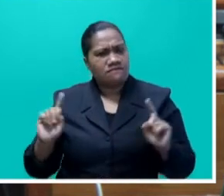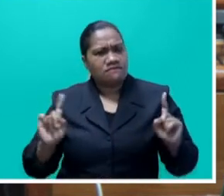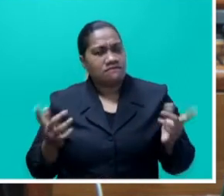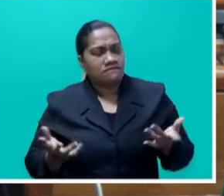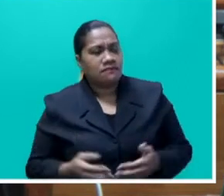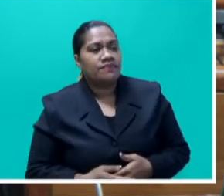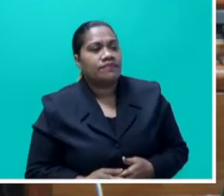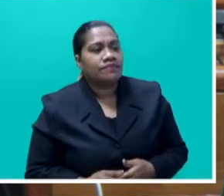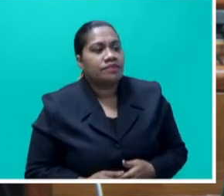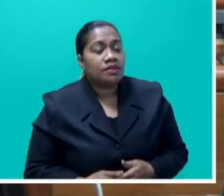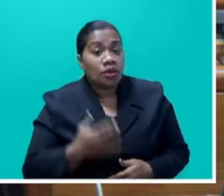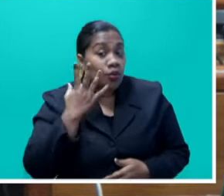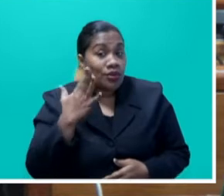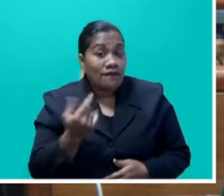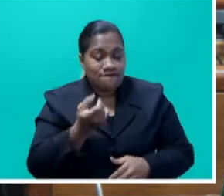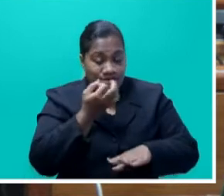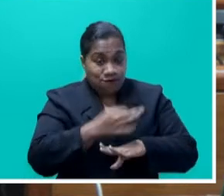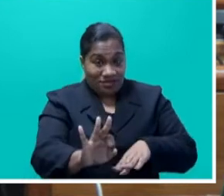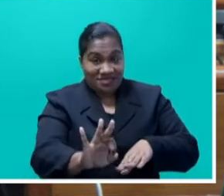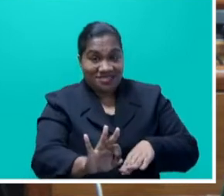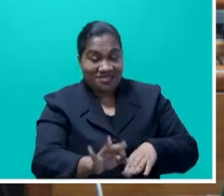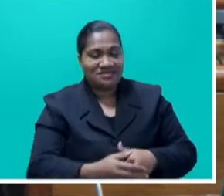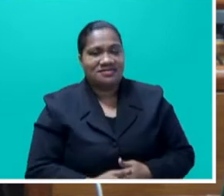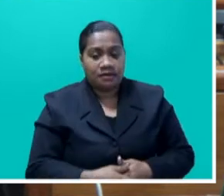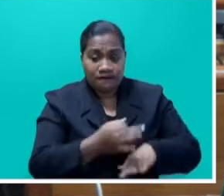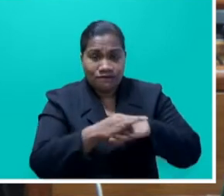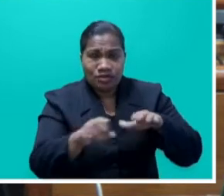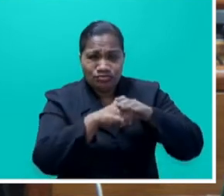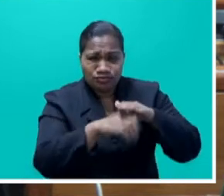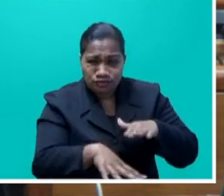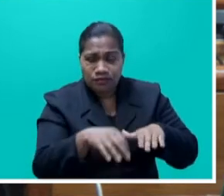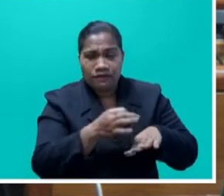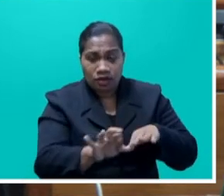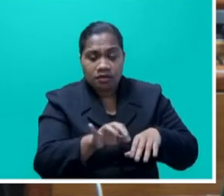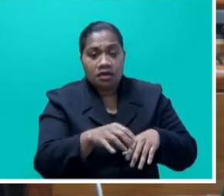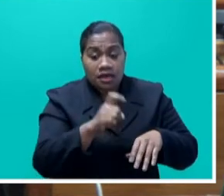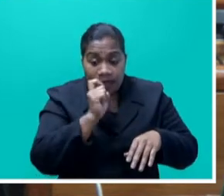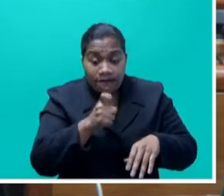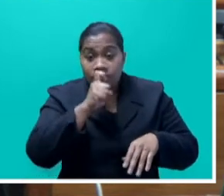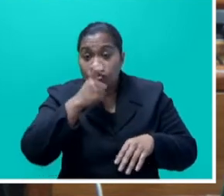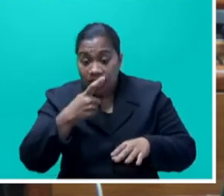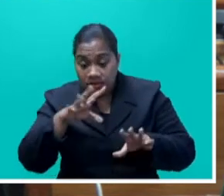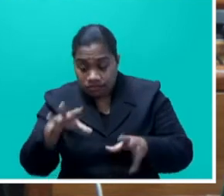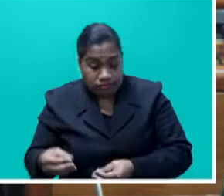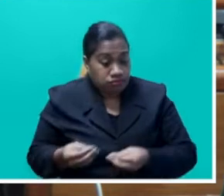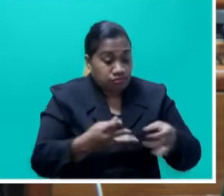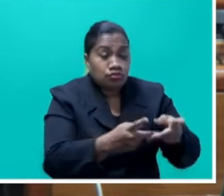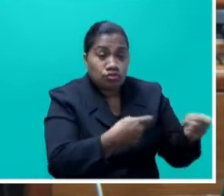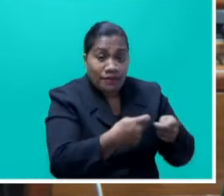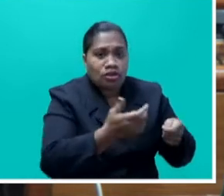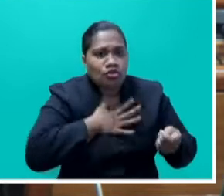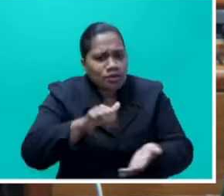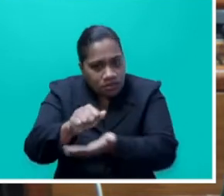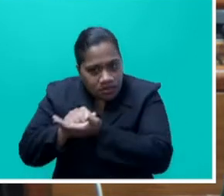When you have fresh produce, when you have fresh produce, if you can't get it to the market, then you want to store it,